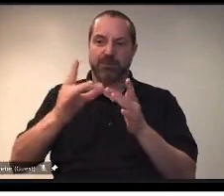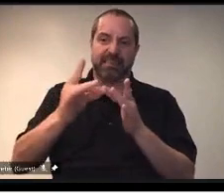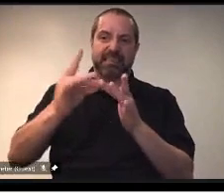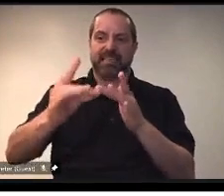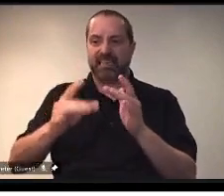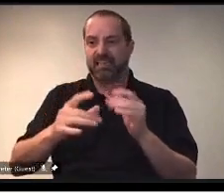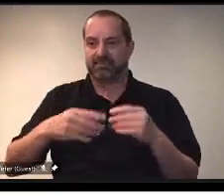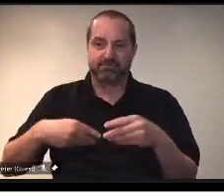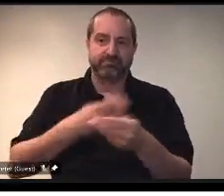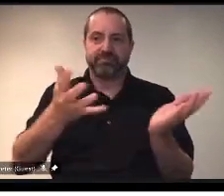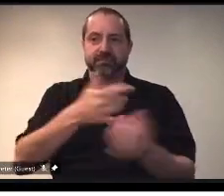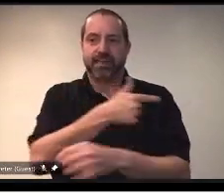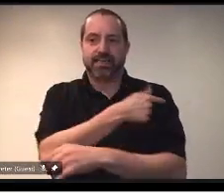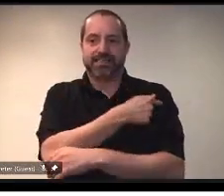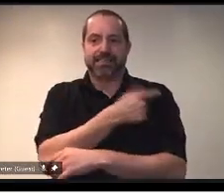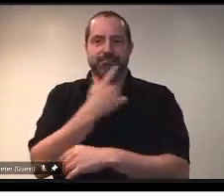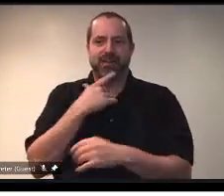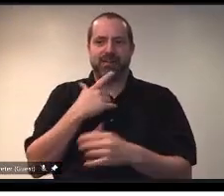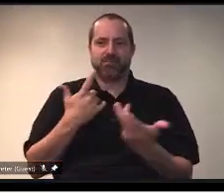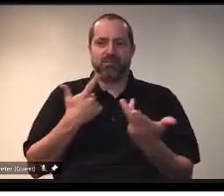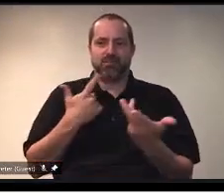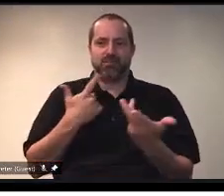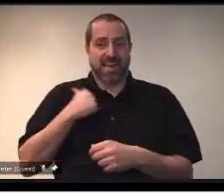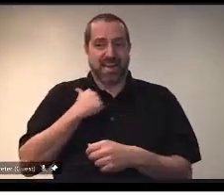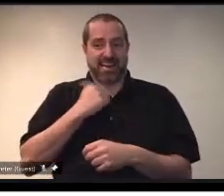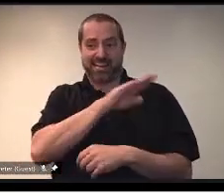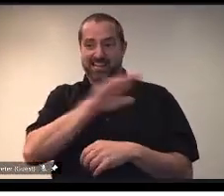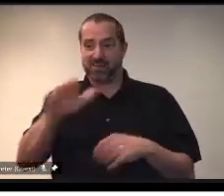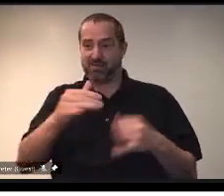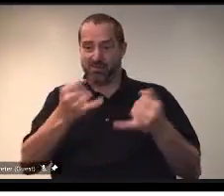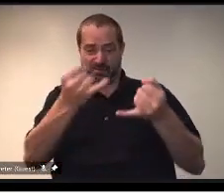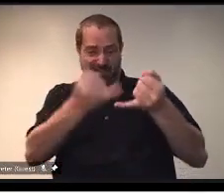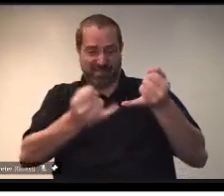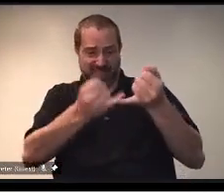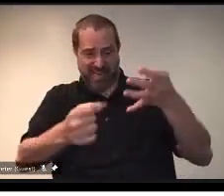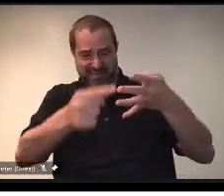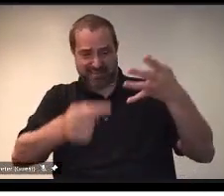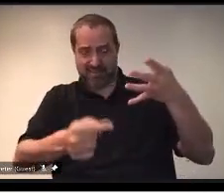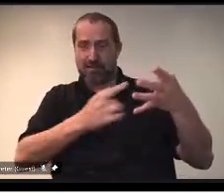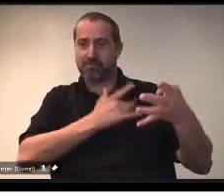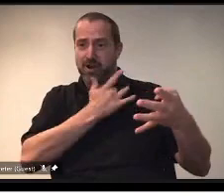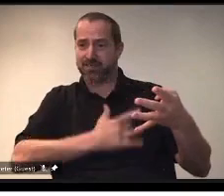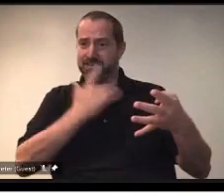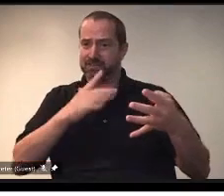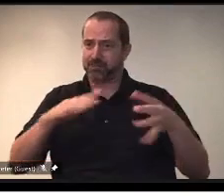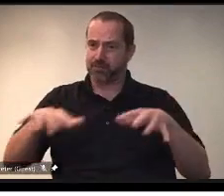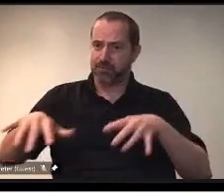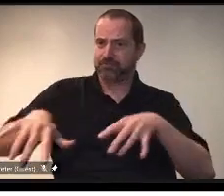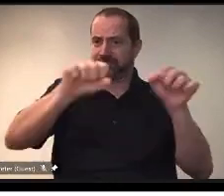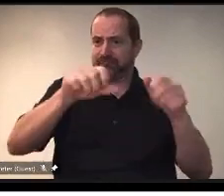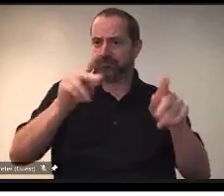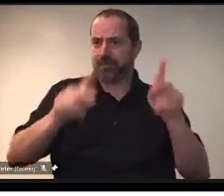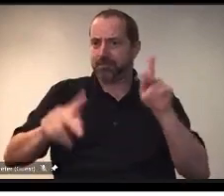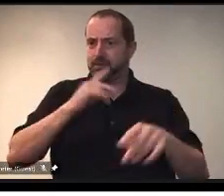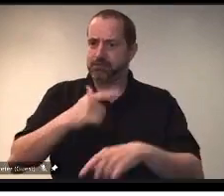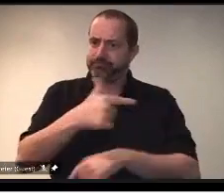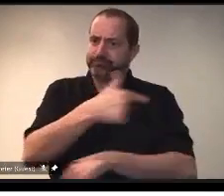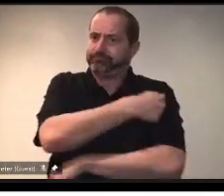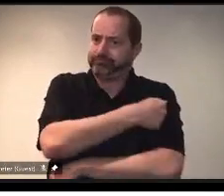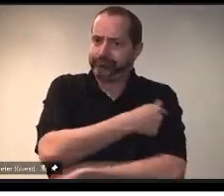provinces for first dose uptake. Why is that? And why are we not putting in more